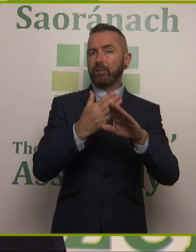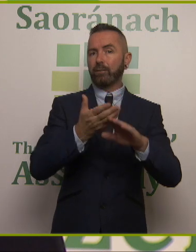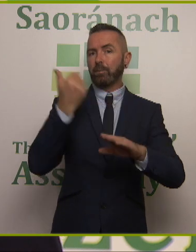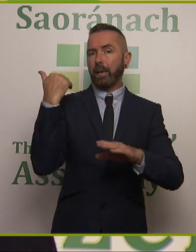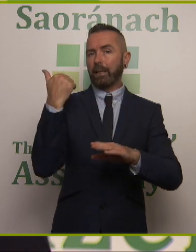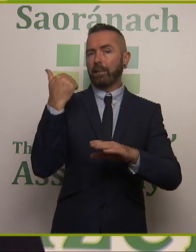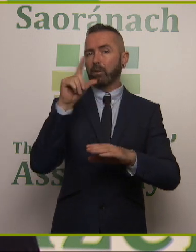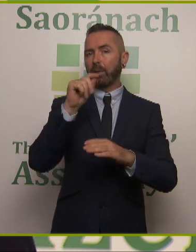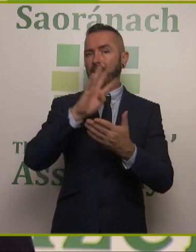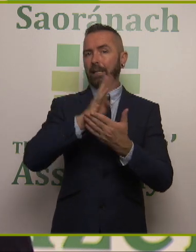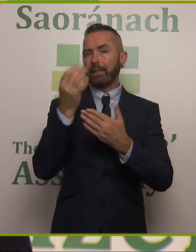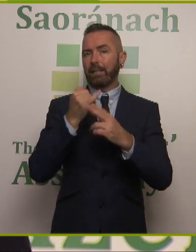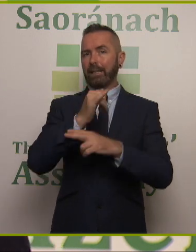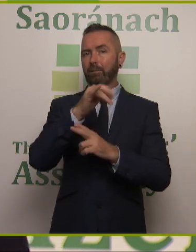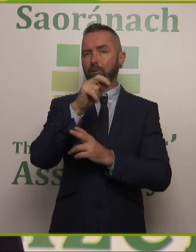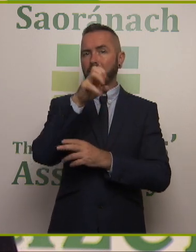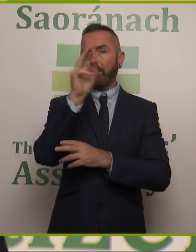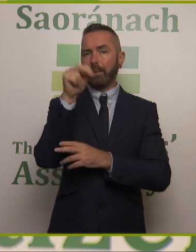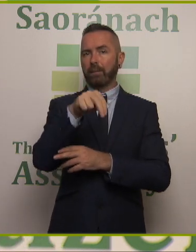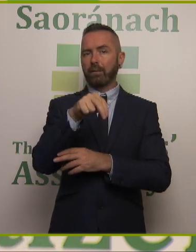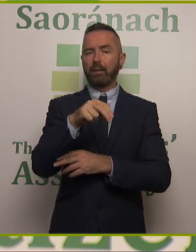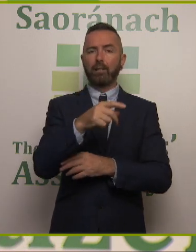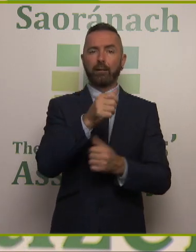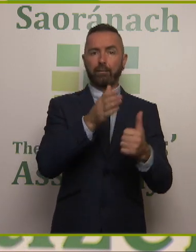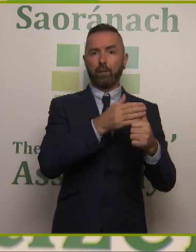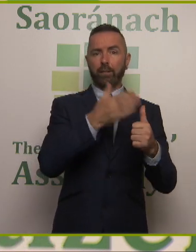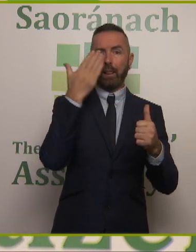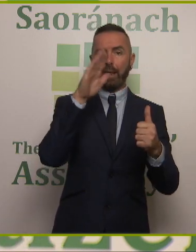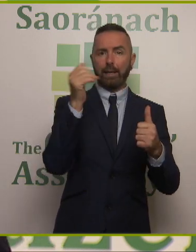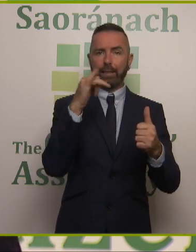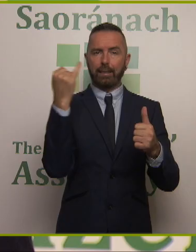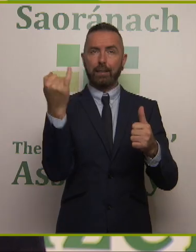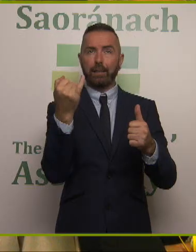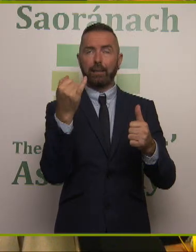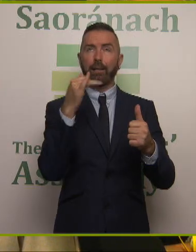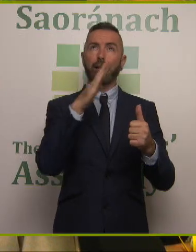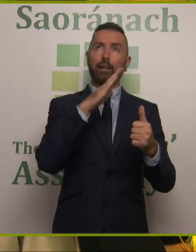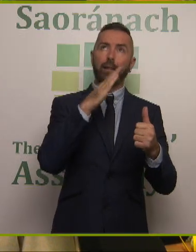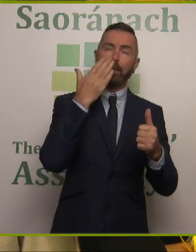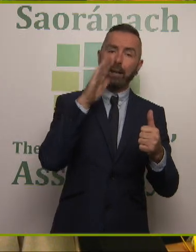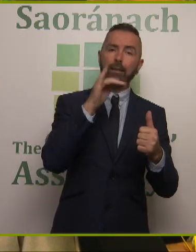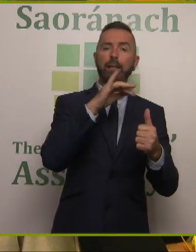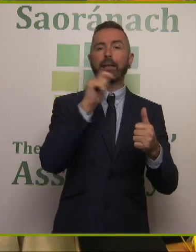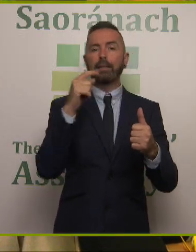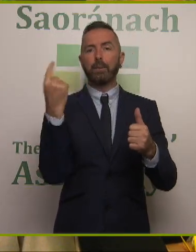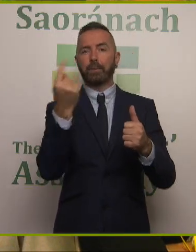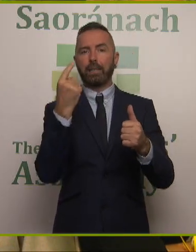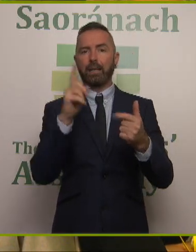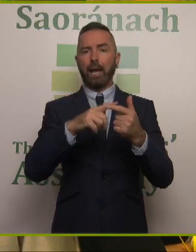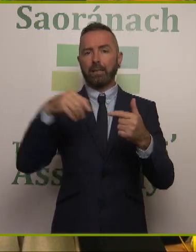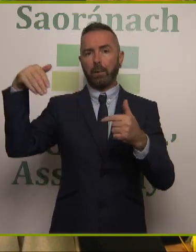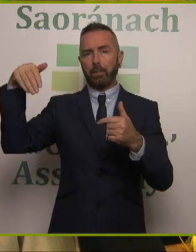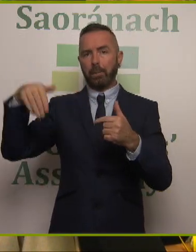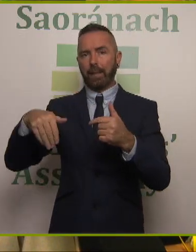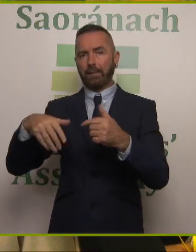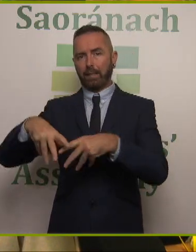in 2019. The Let It Be initiative and the I've planted a tree and gone pesticide free initiative. Both of these